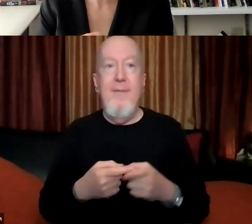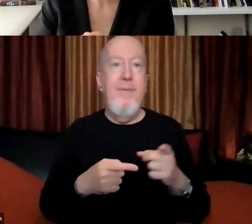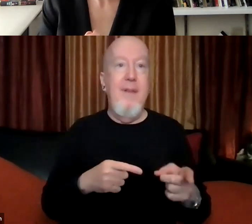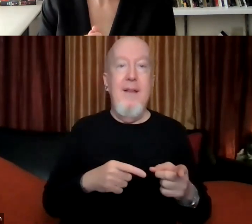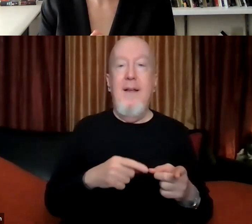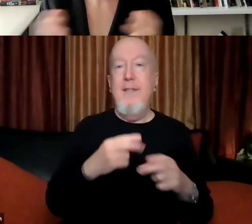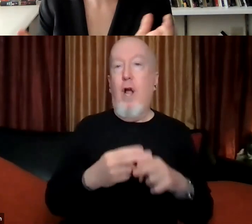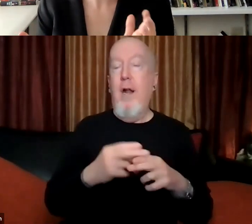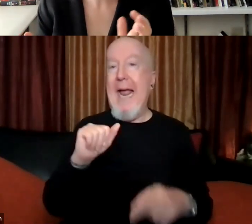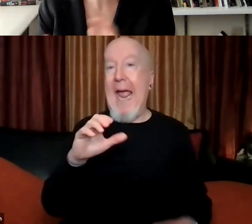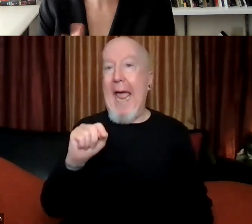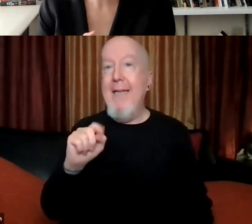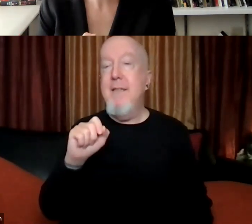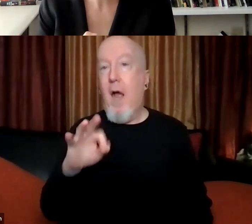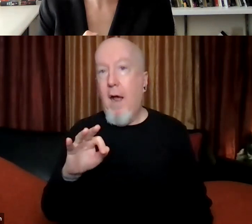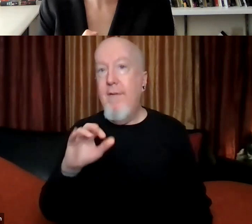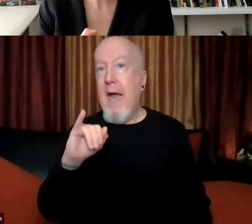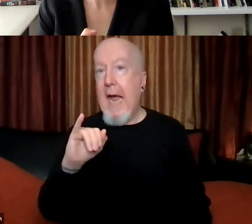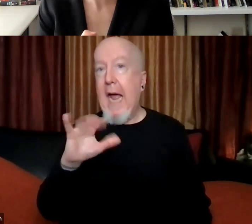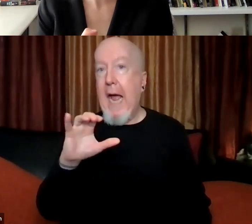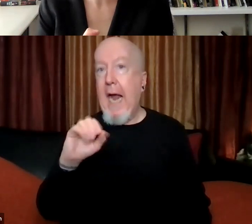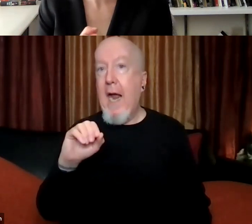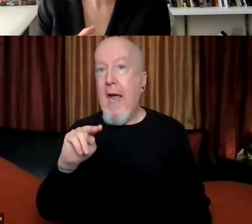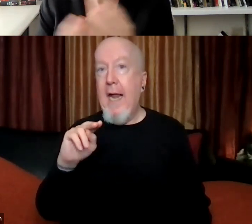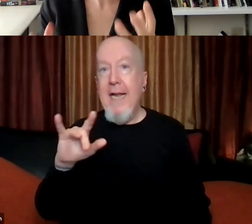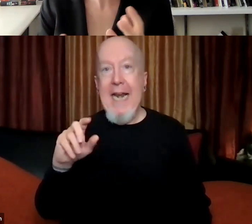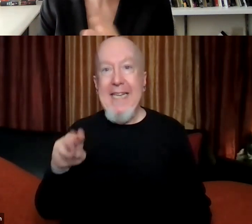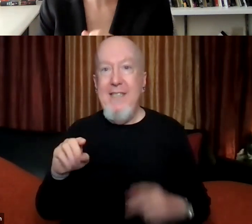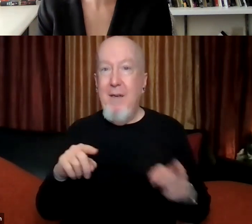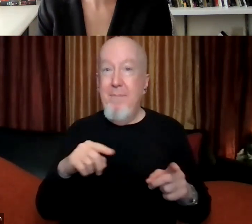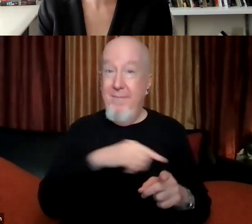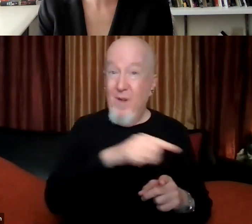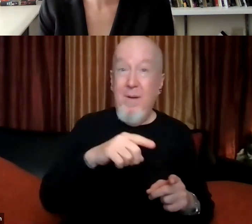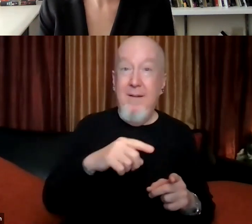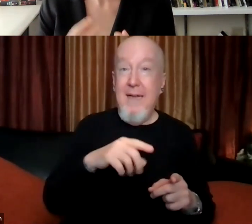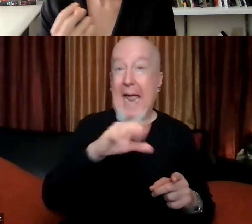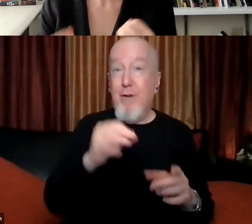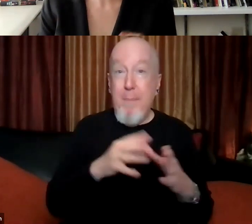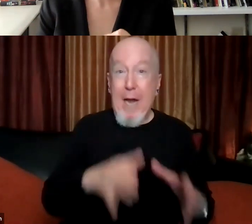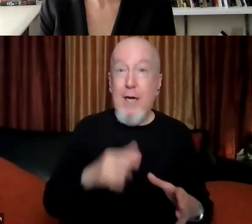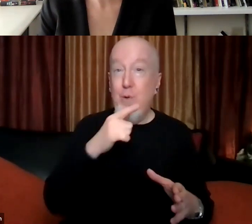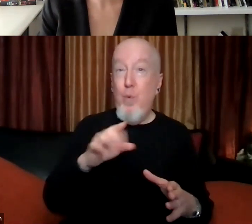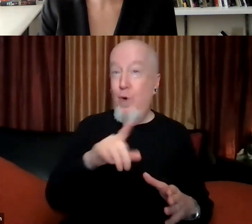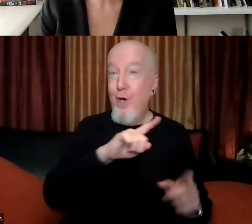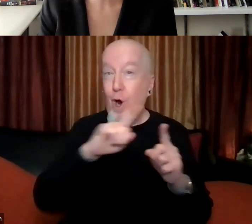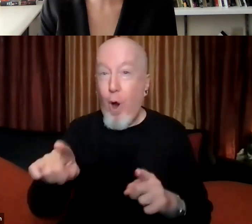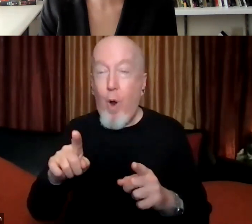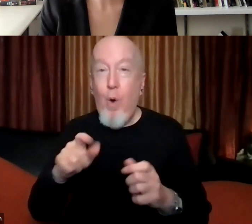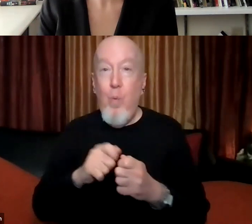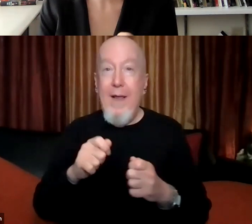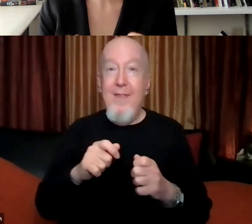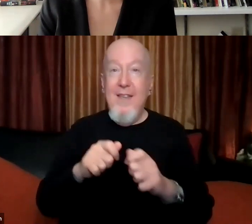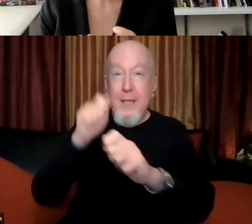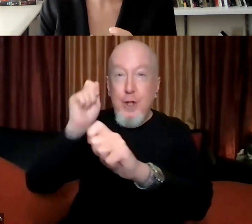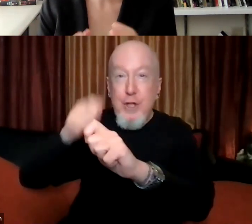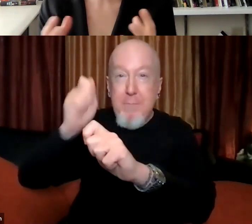as it's called by African-Americans in the South in the late 19th century, chipping away at some of these monuments. Um, so there's a long history here.